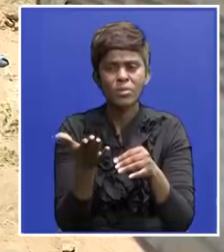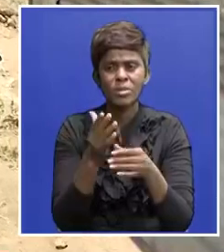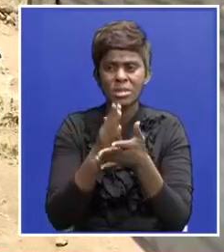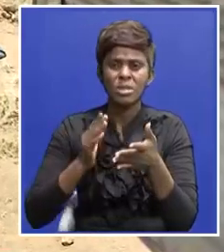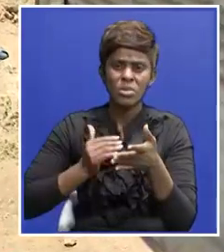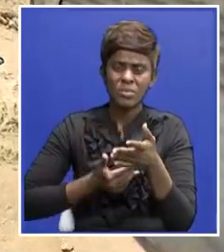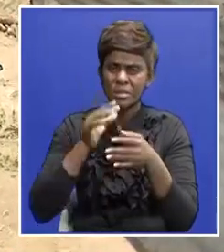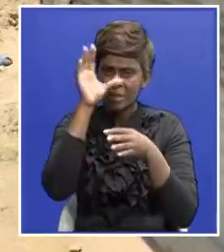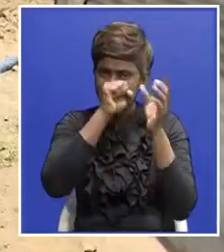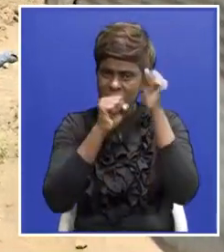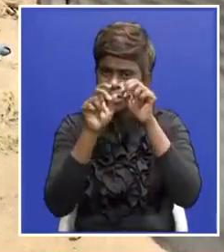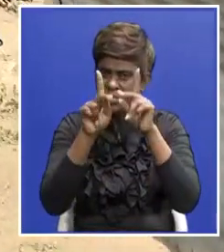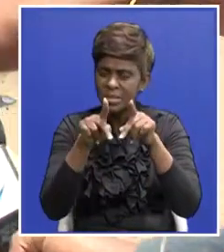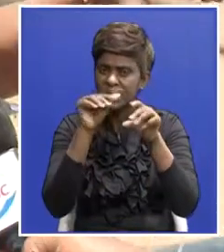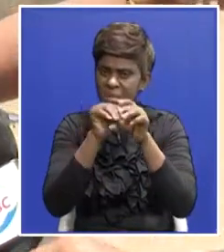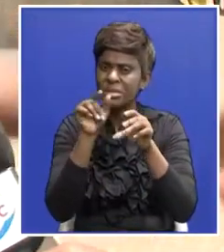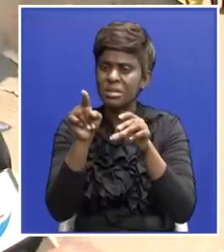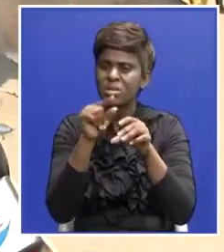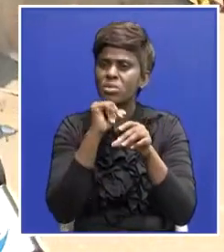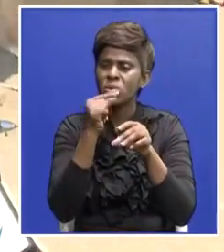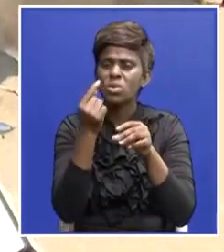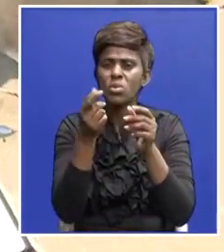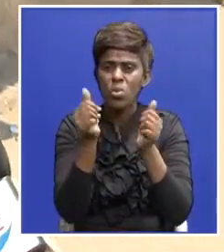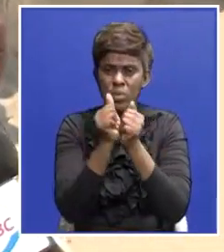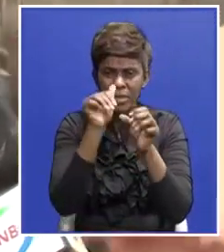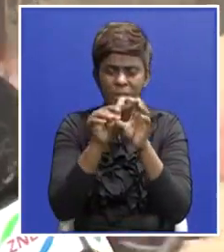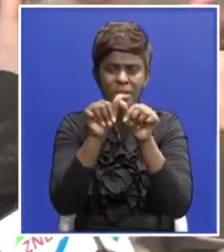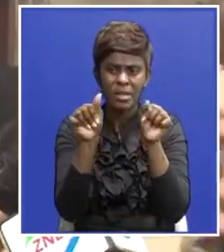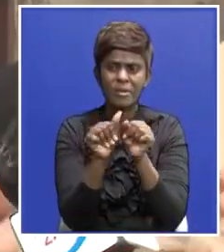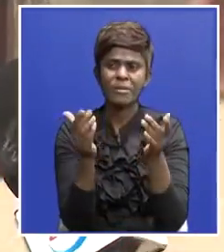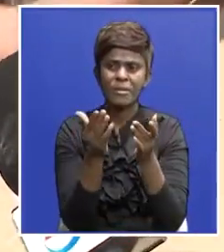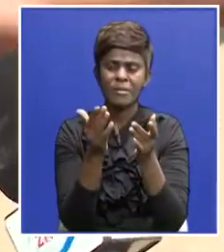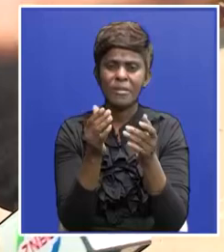women suspect the person behind the act is not from within this area